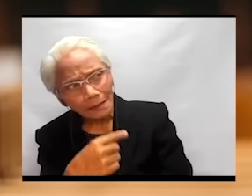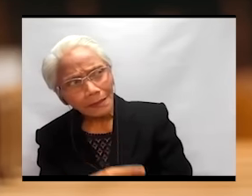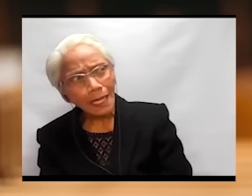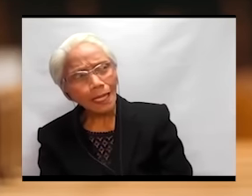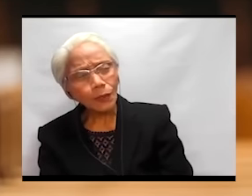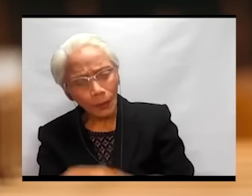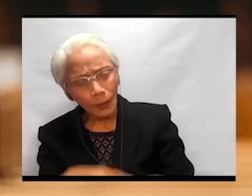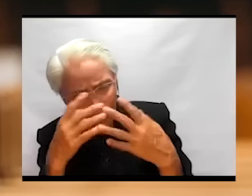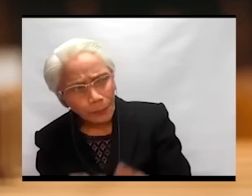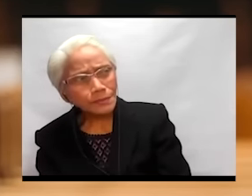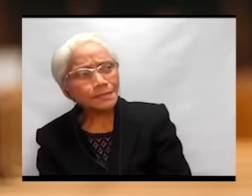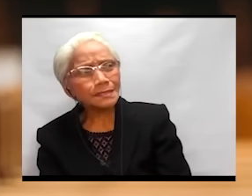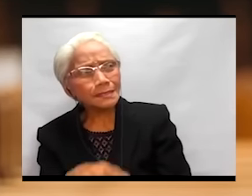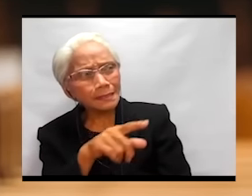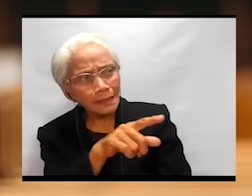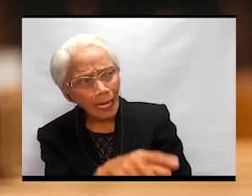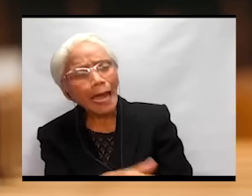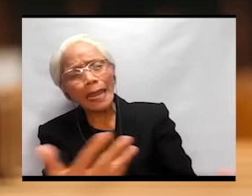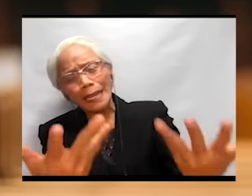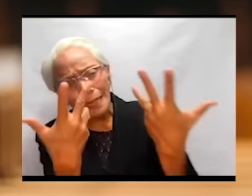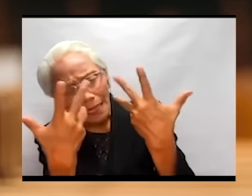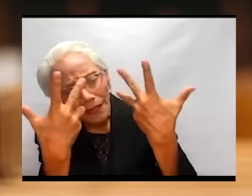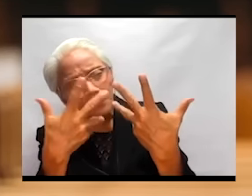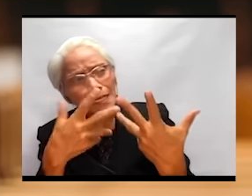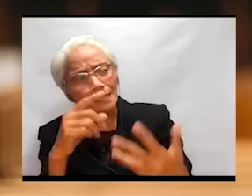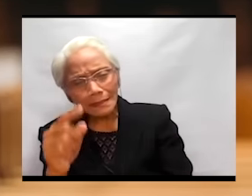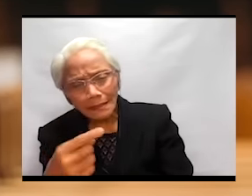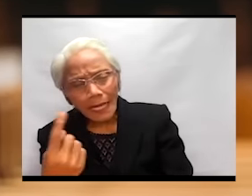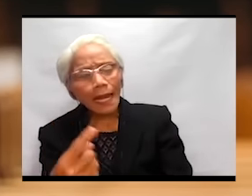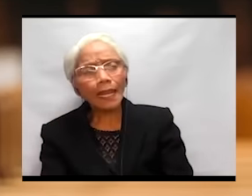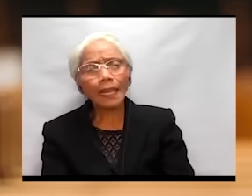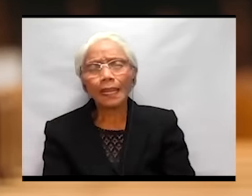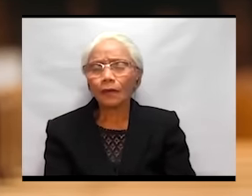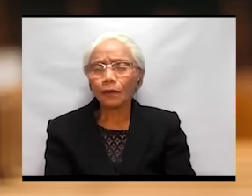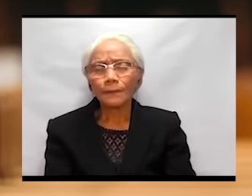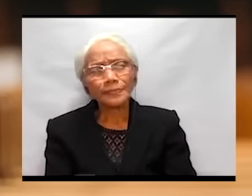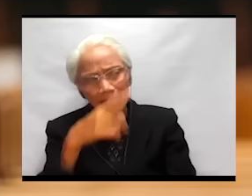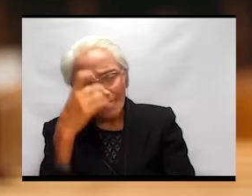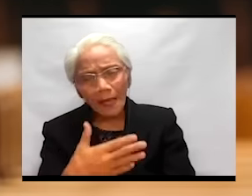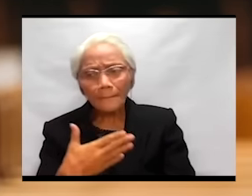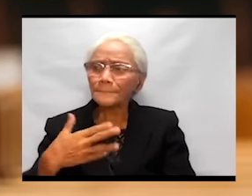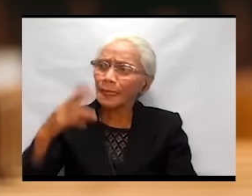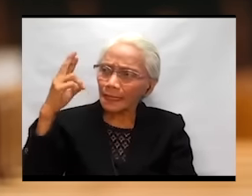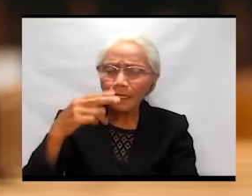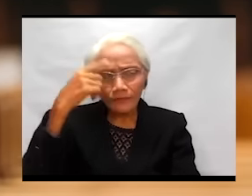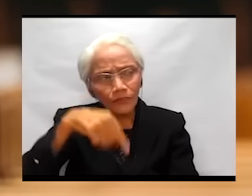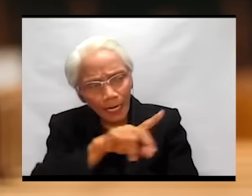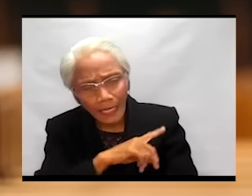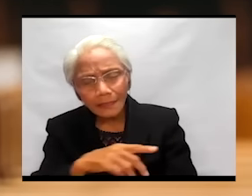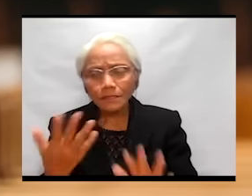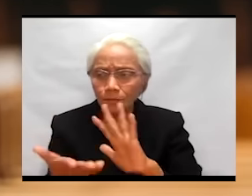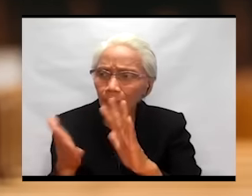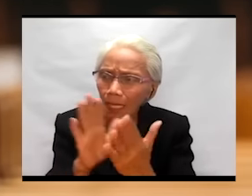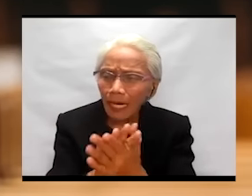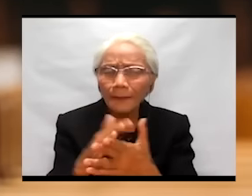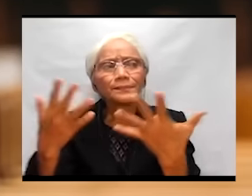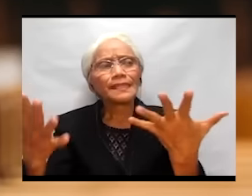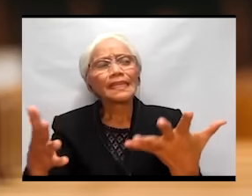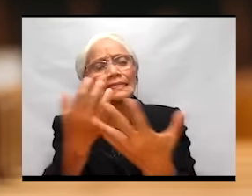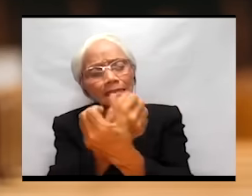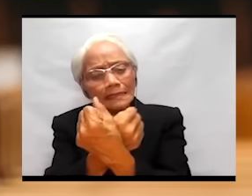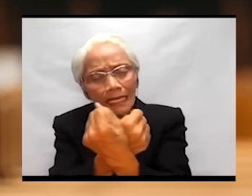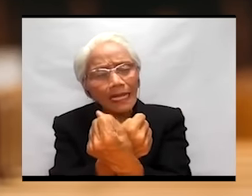alone. Far better for us to be slaves of the Egyptians than to die in the desert.